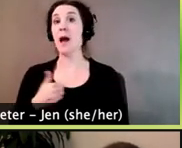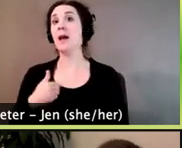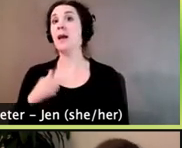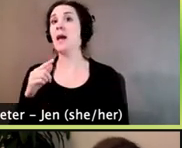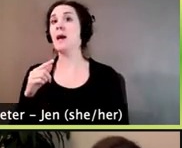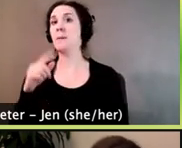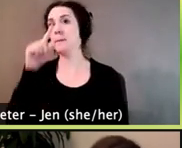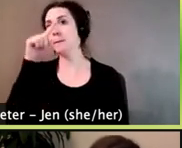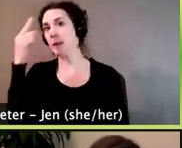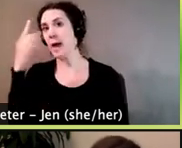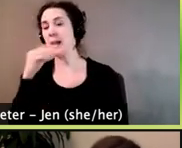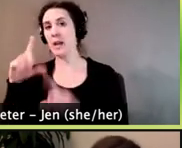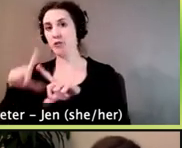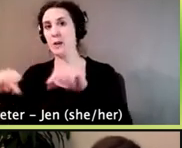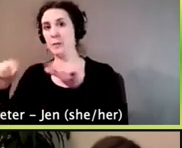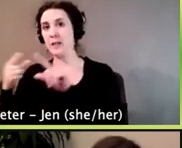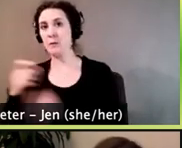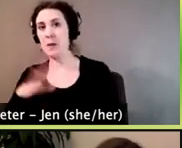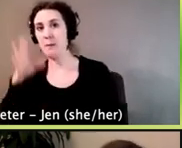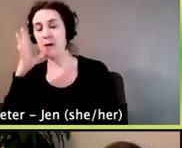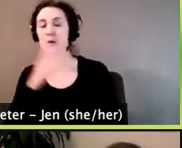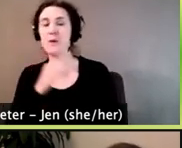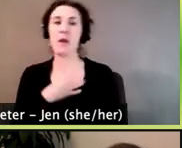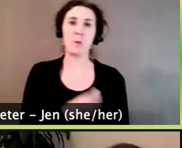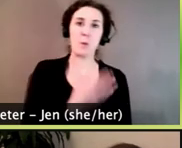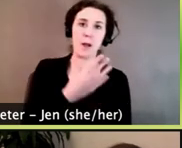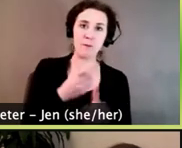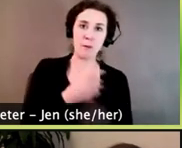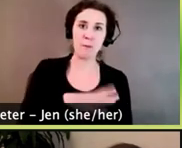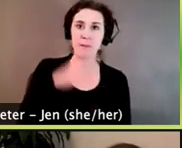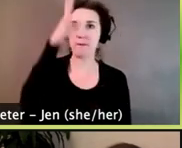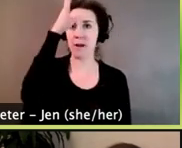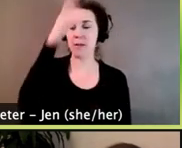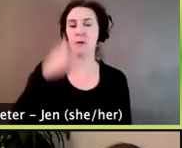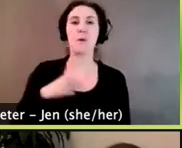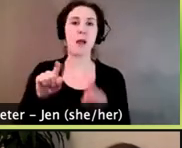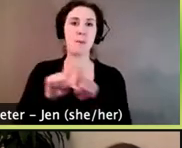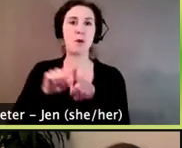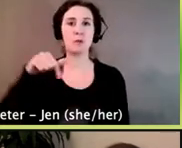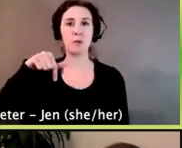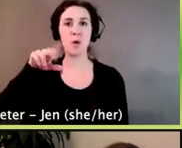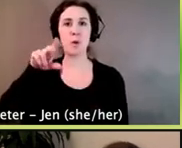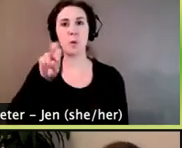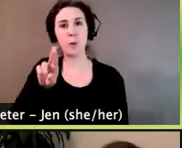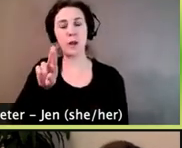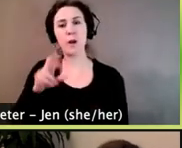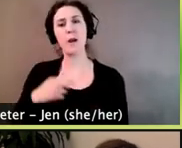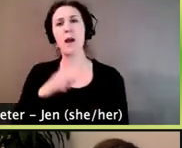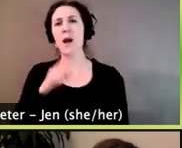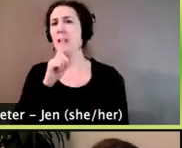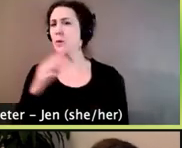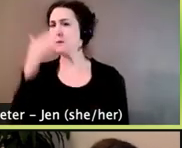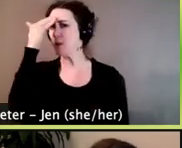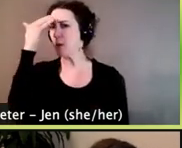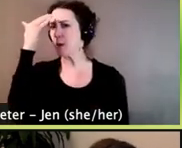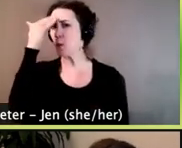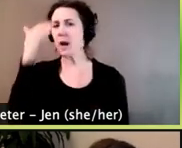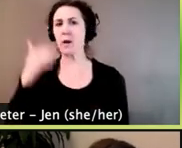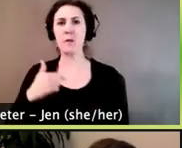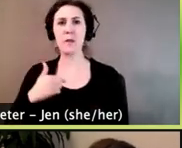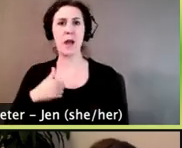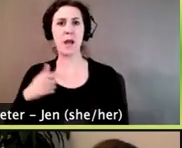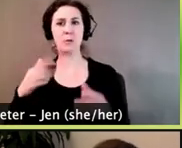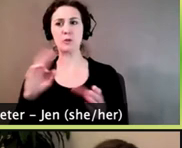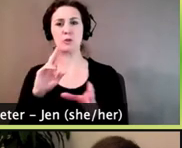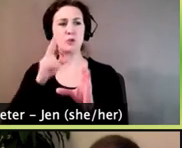and Japanese by my mother and white by my father, and I'm also queer. And I was keenly aware that I was joining an institution and a profession